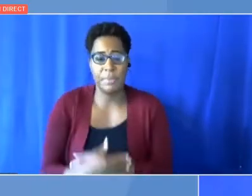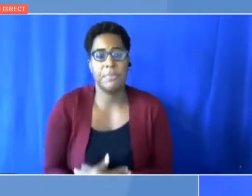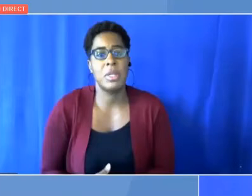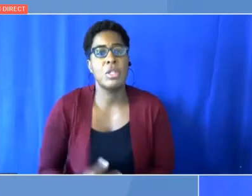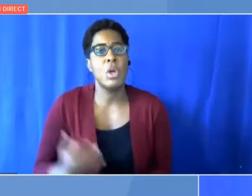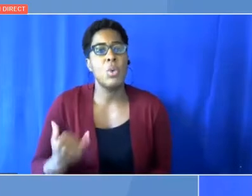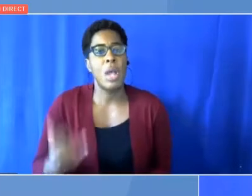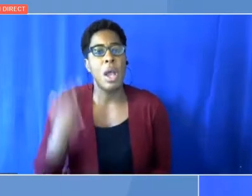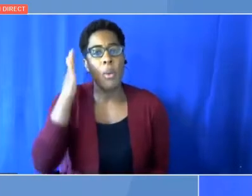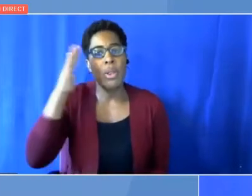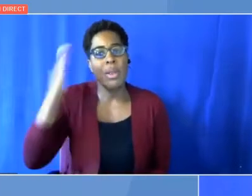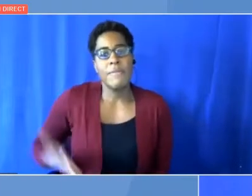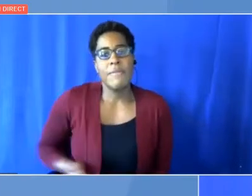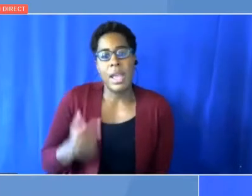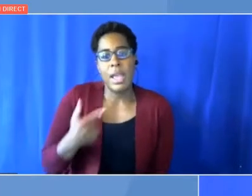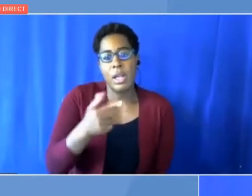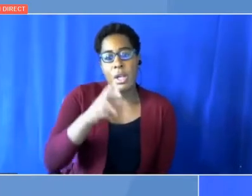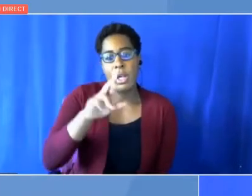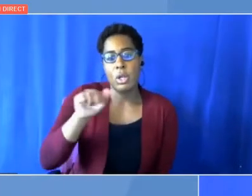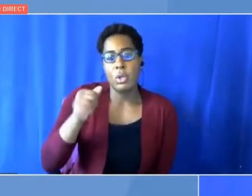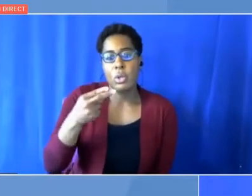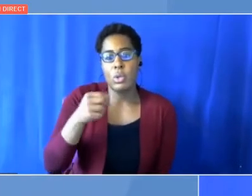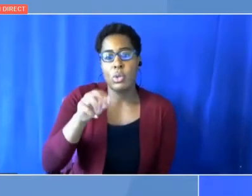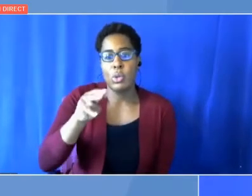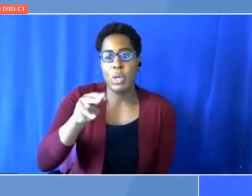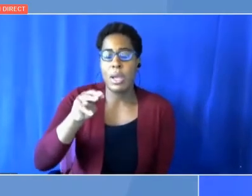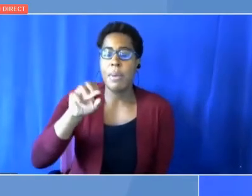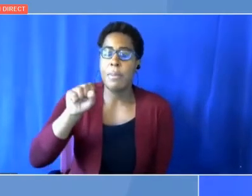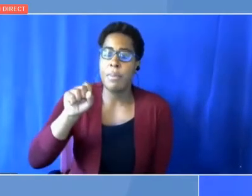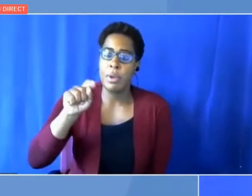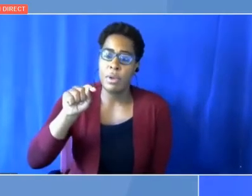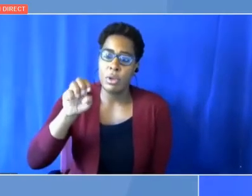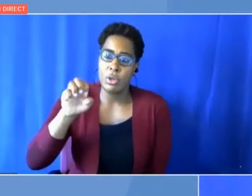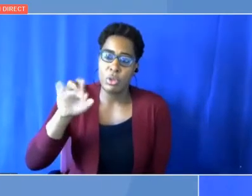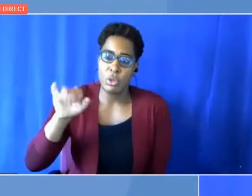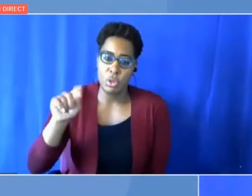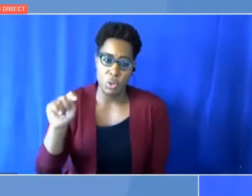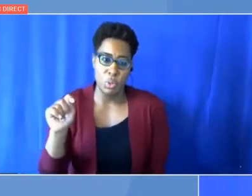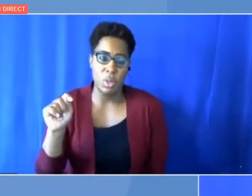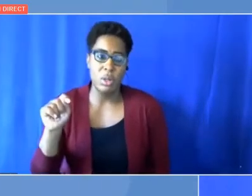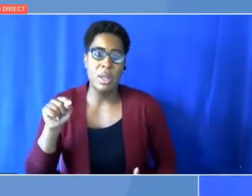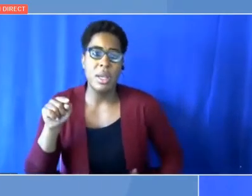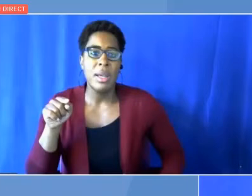Stewart, Minister for Climate Change at the United Kingdom, for an intervention.